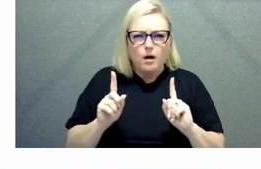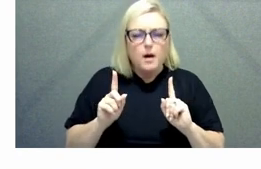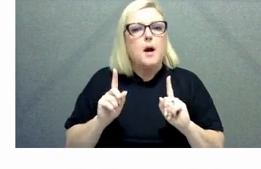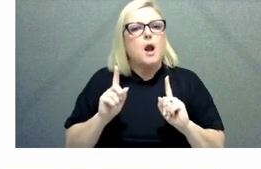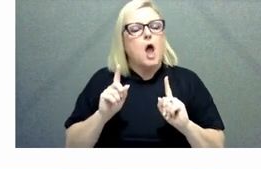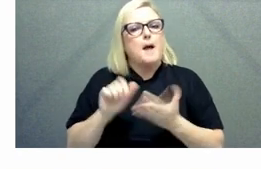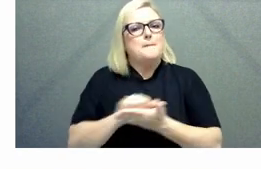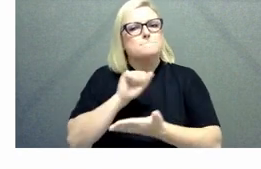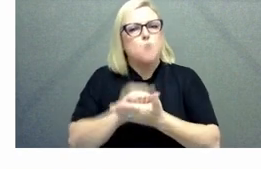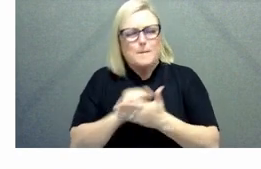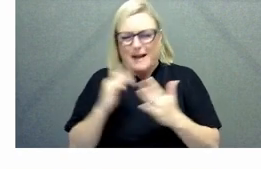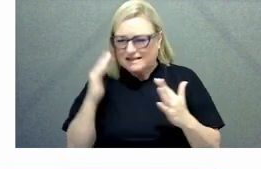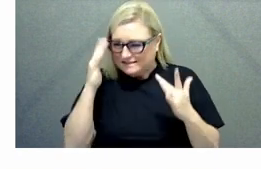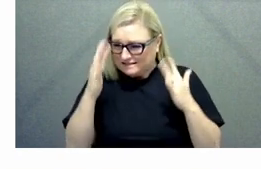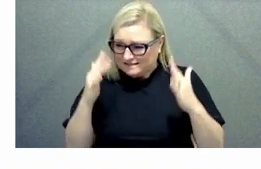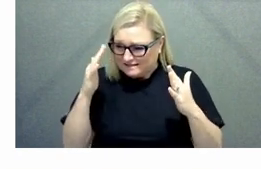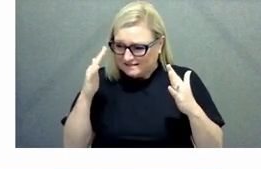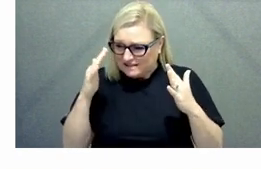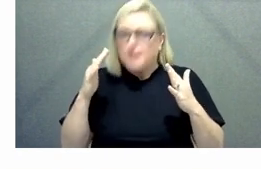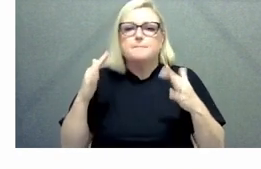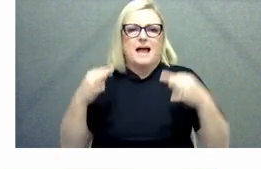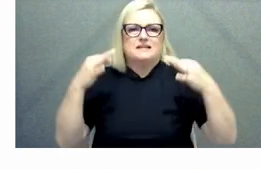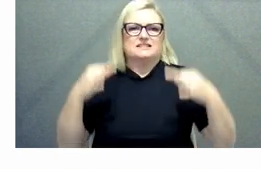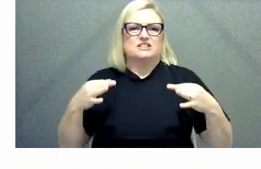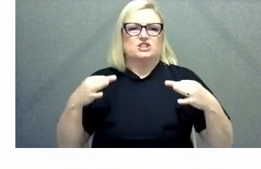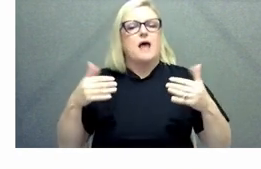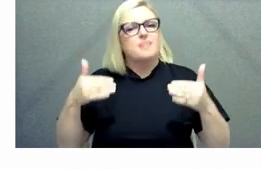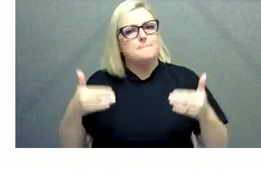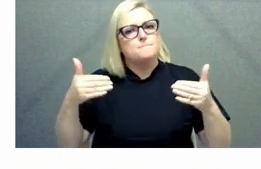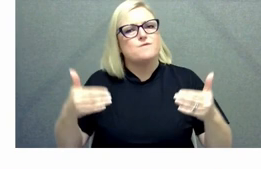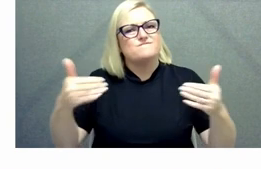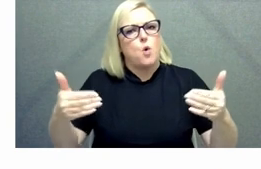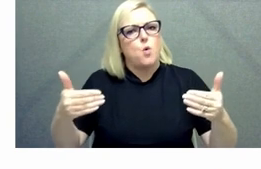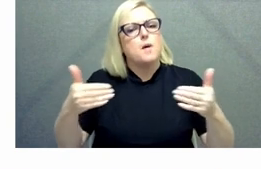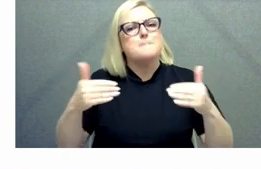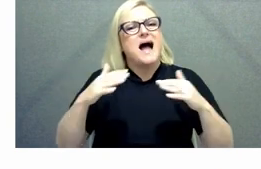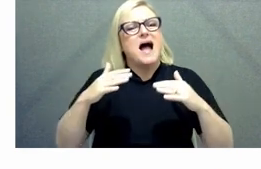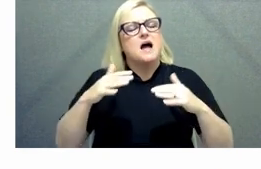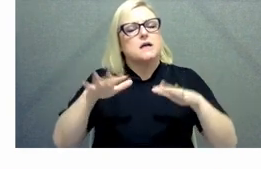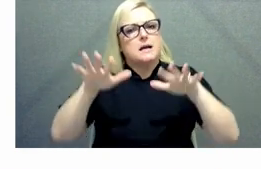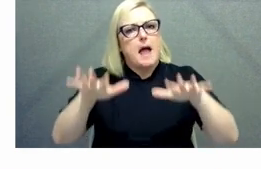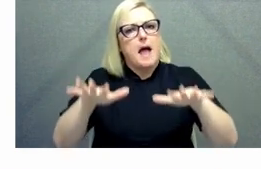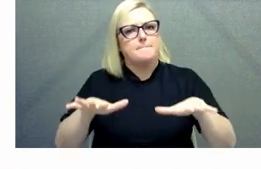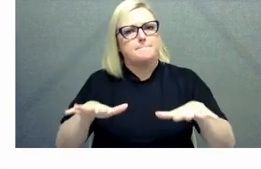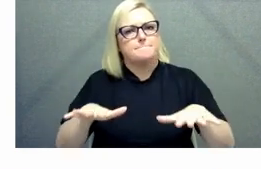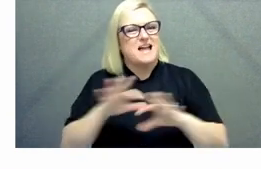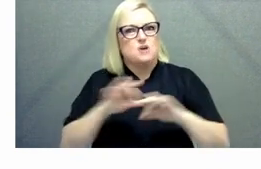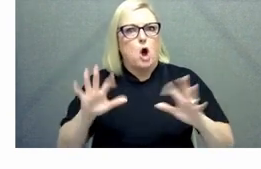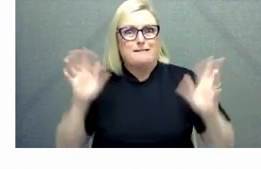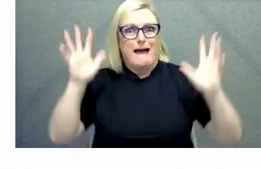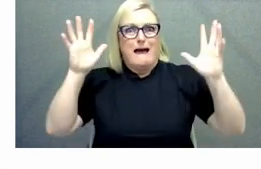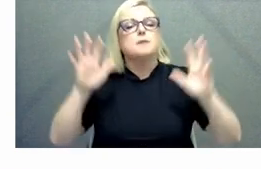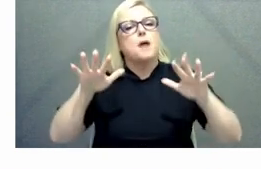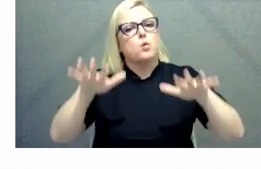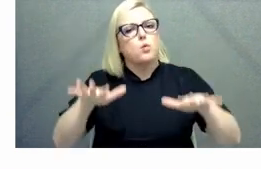properly so that then we can move forward and remaining calm and those things I think that's something that the APS has demonstrated an incredible capability